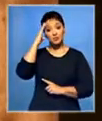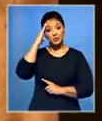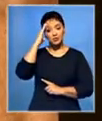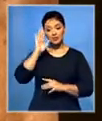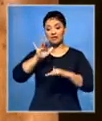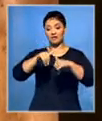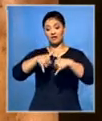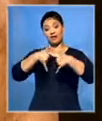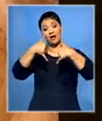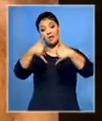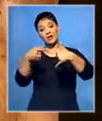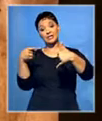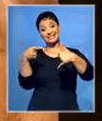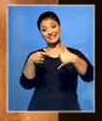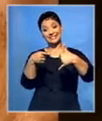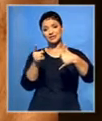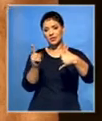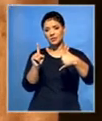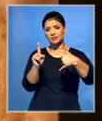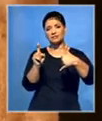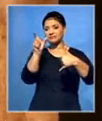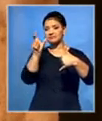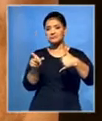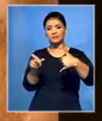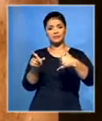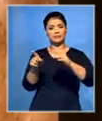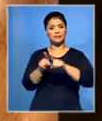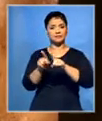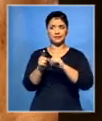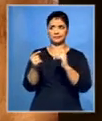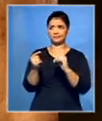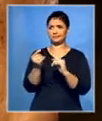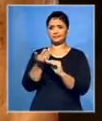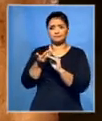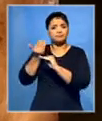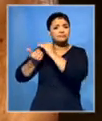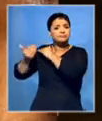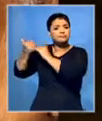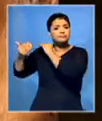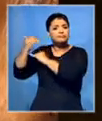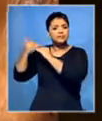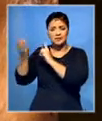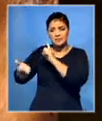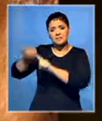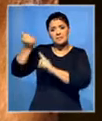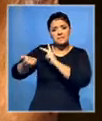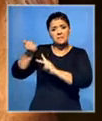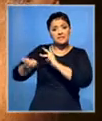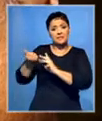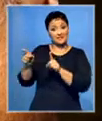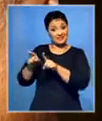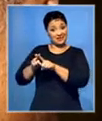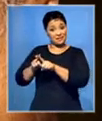it's an award which has included people higher in historical stature than yourself,